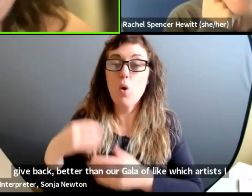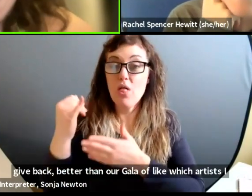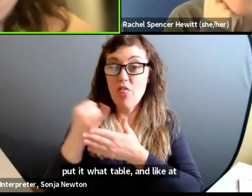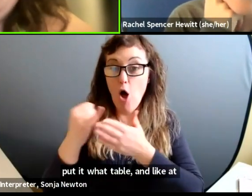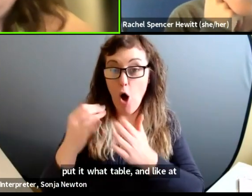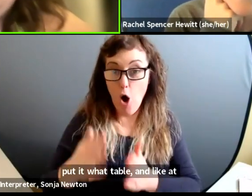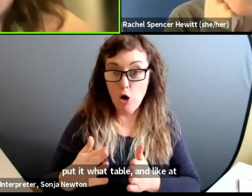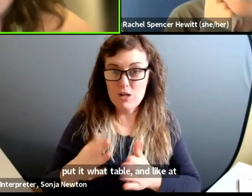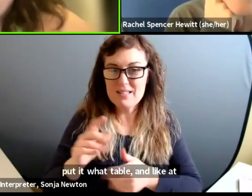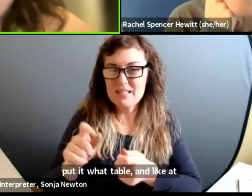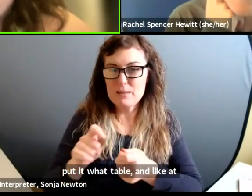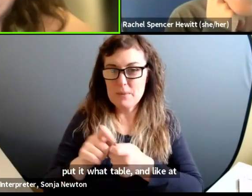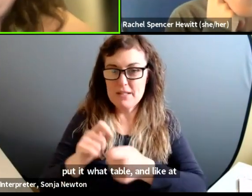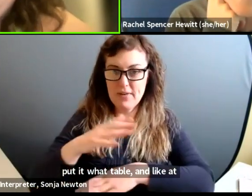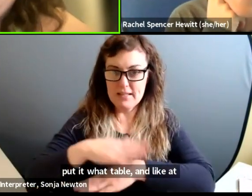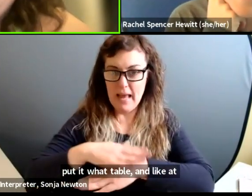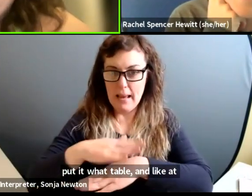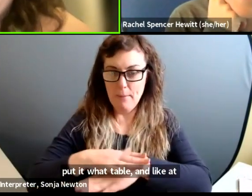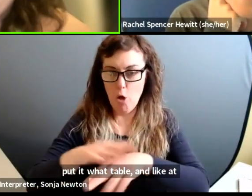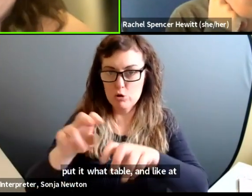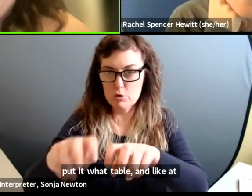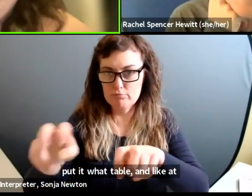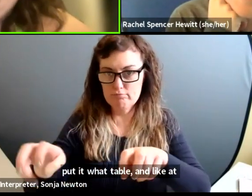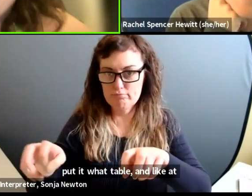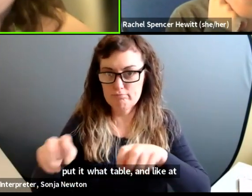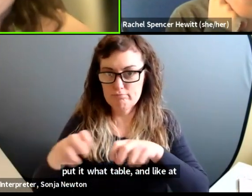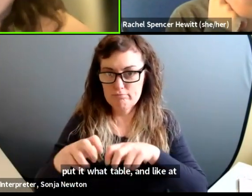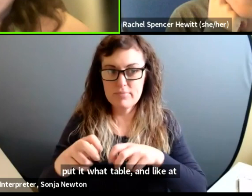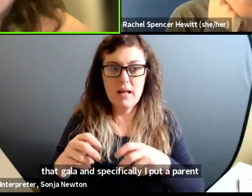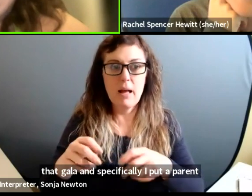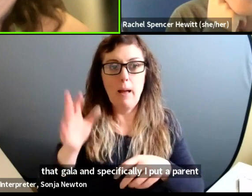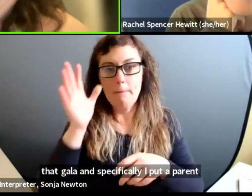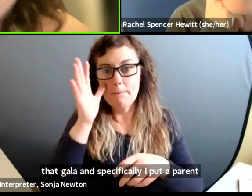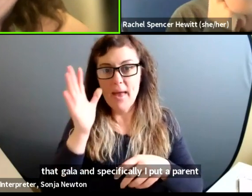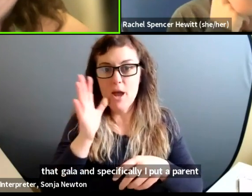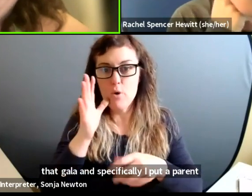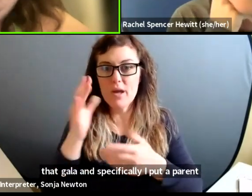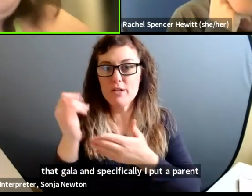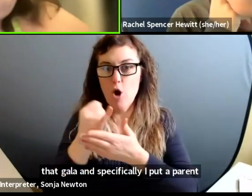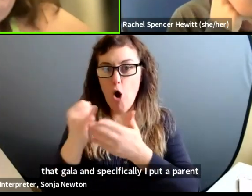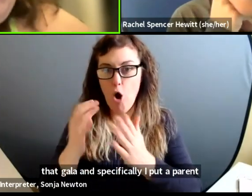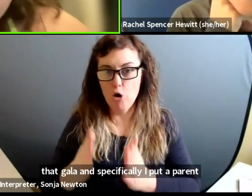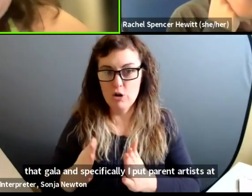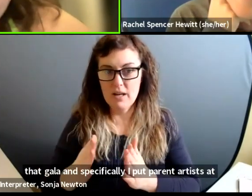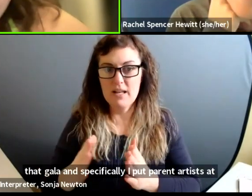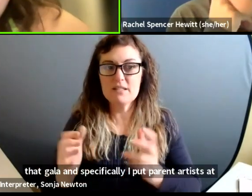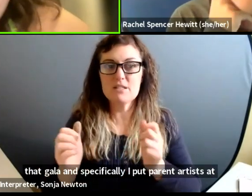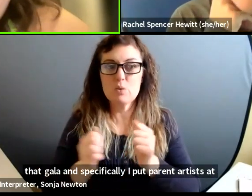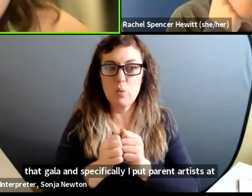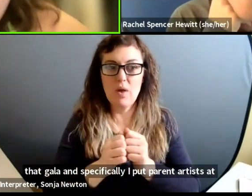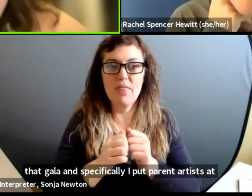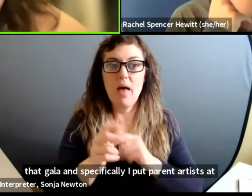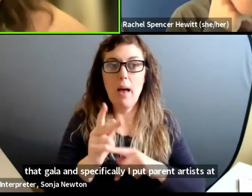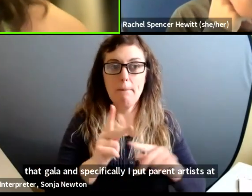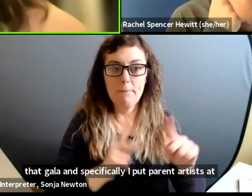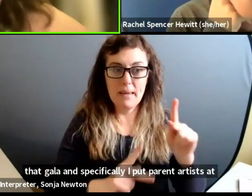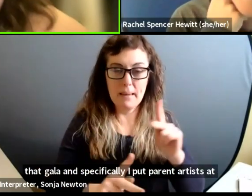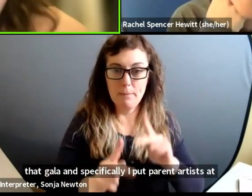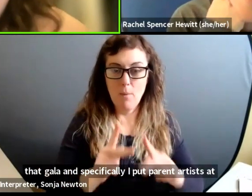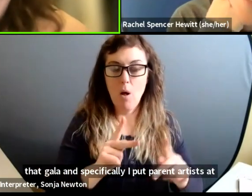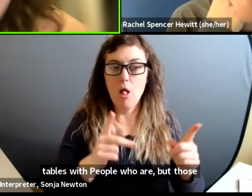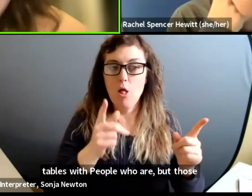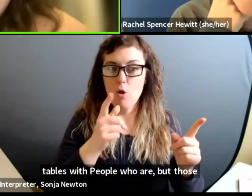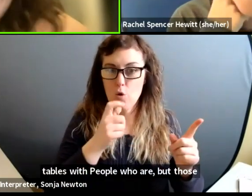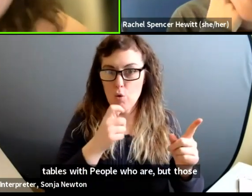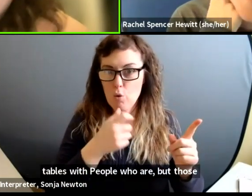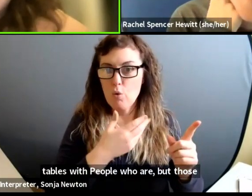at that gallon specifically I put parent artists at tables with people who I thought are